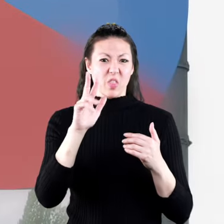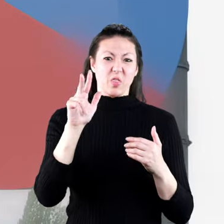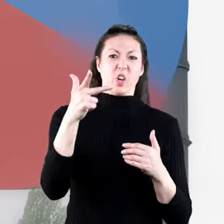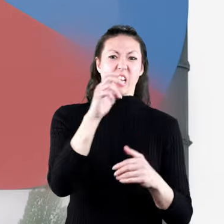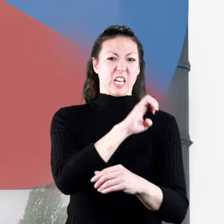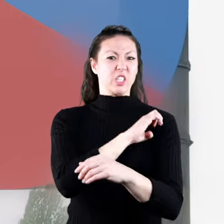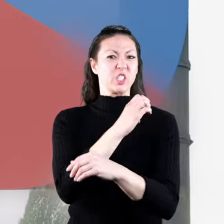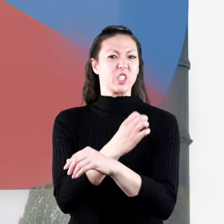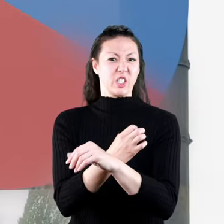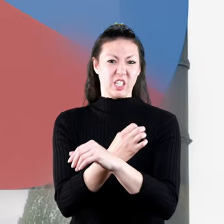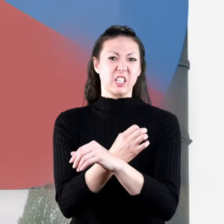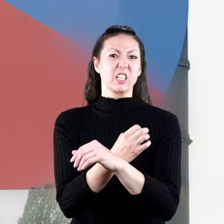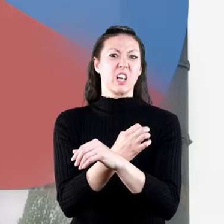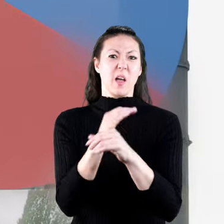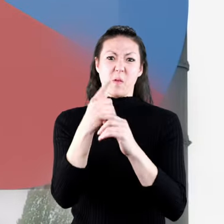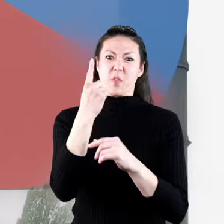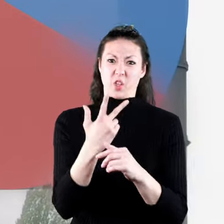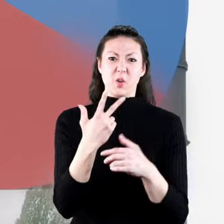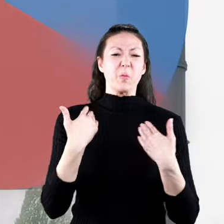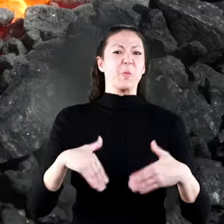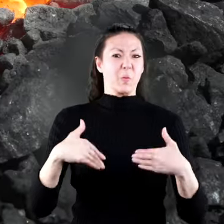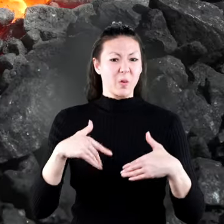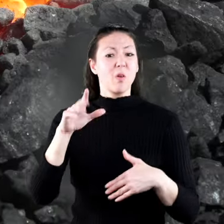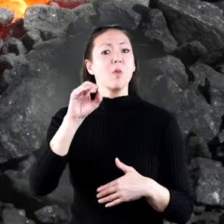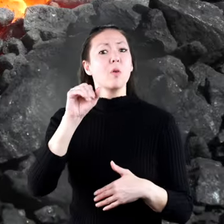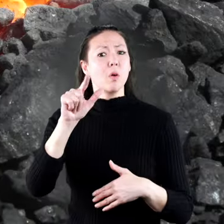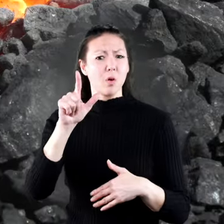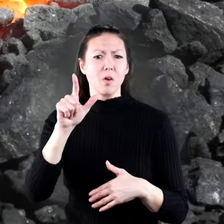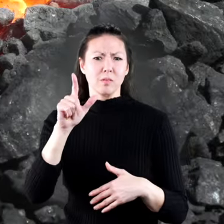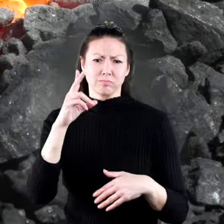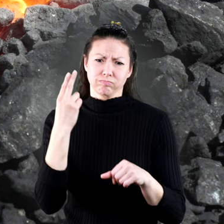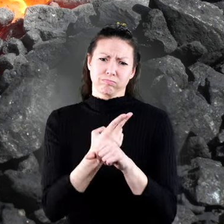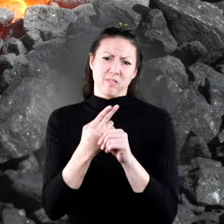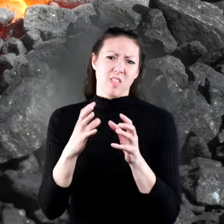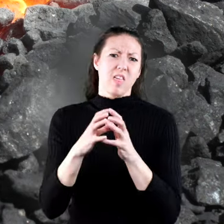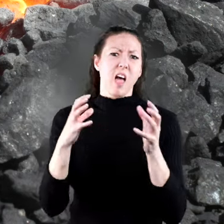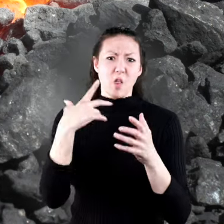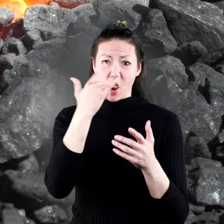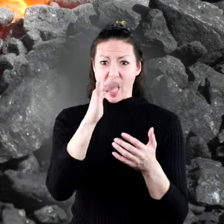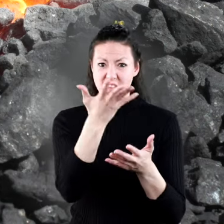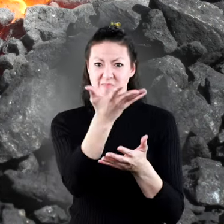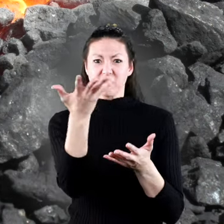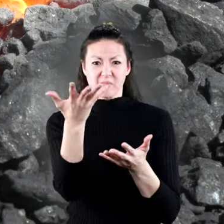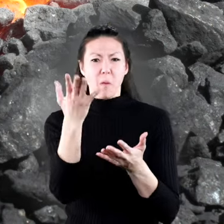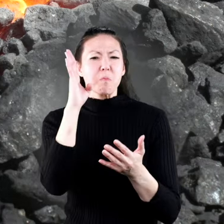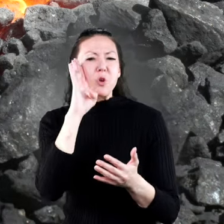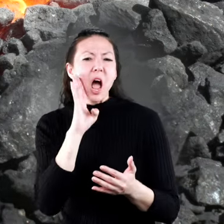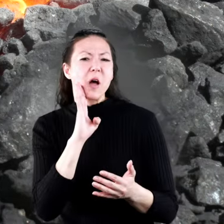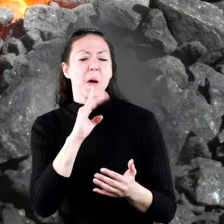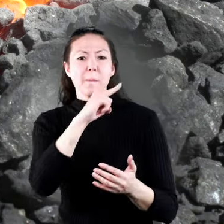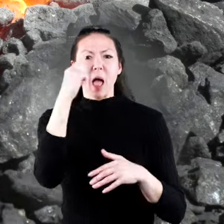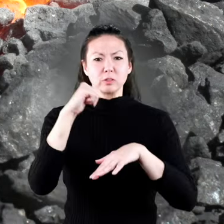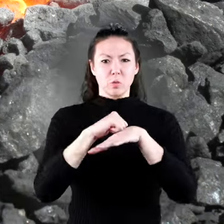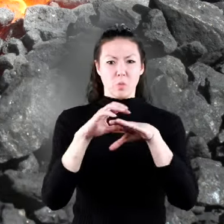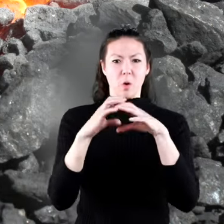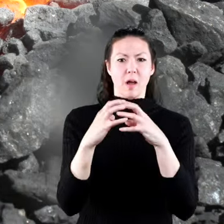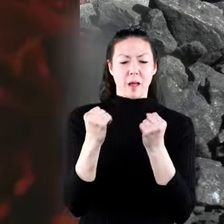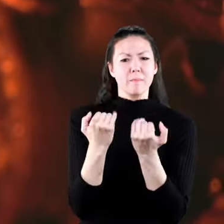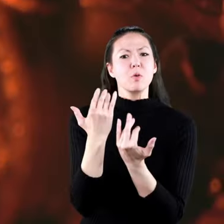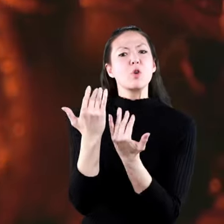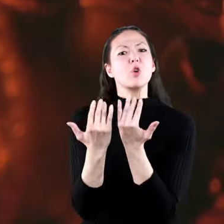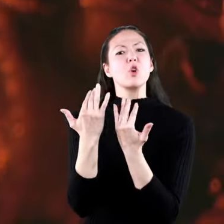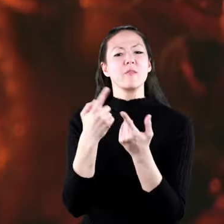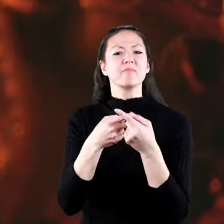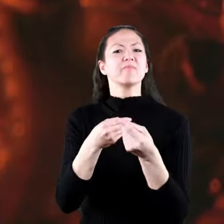almost a third of the energy we use. Coal is pretty much what it looks like. A brownish, blackish rock